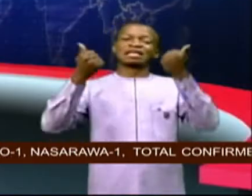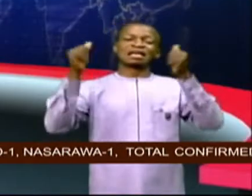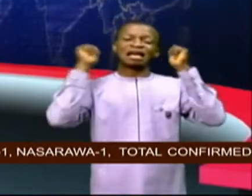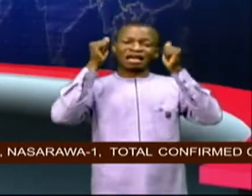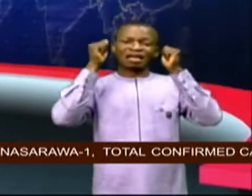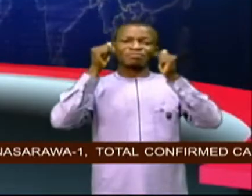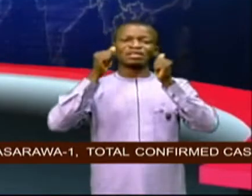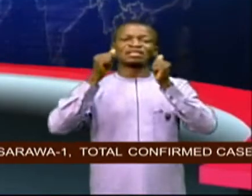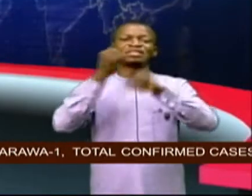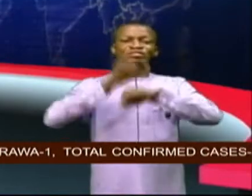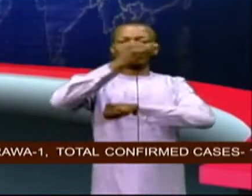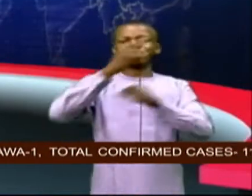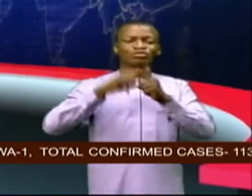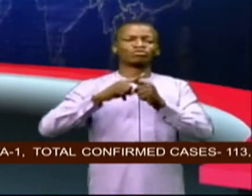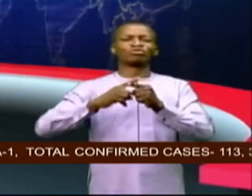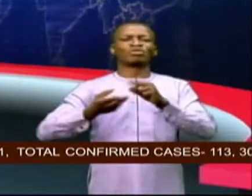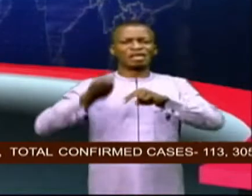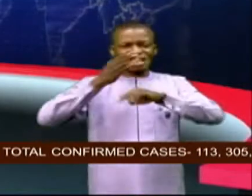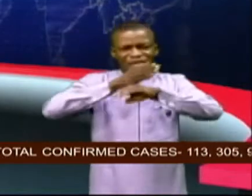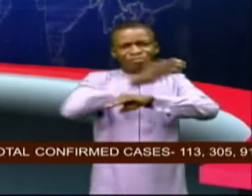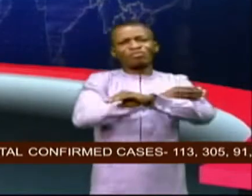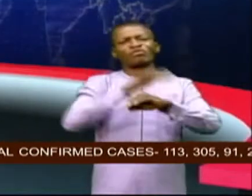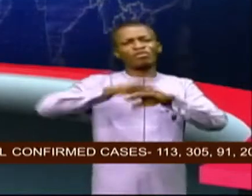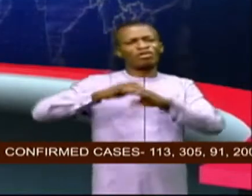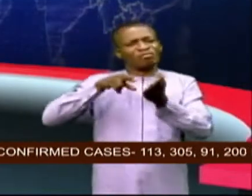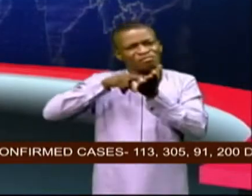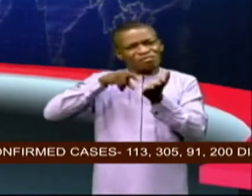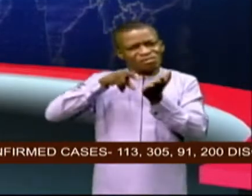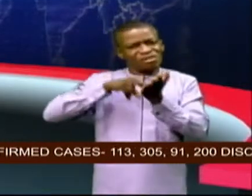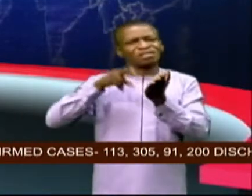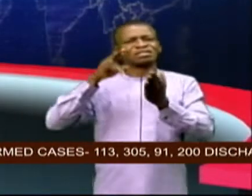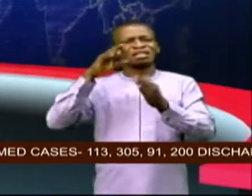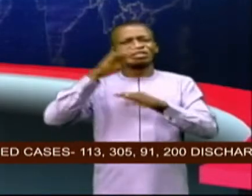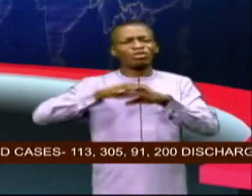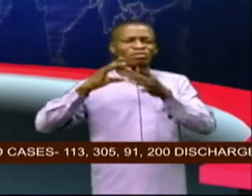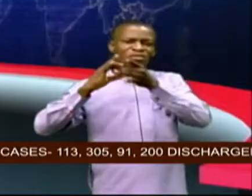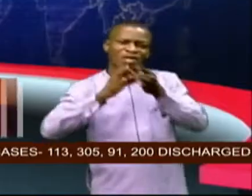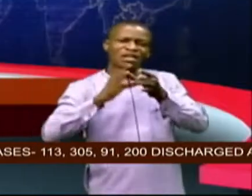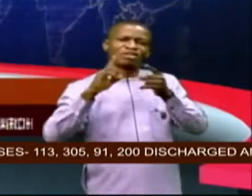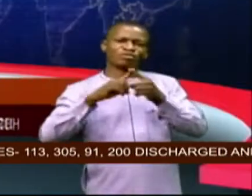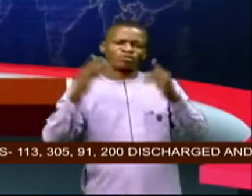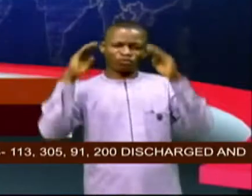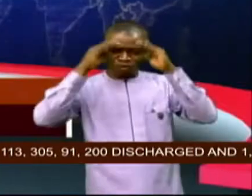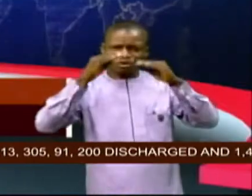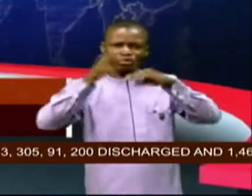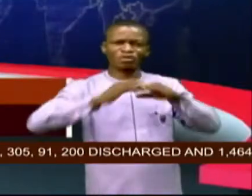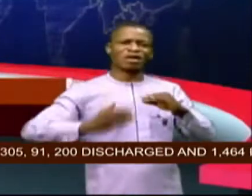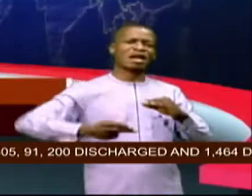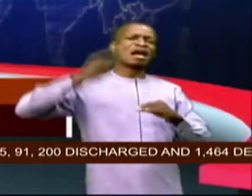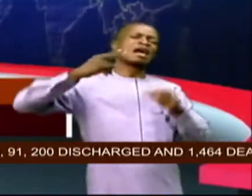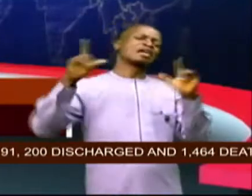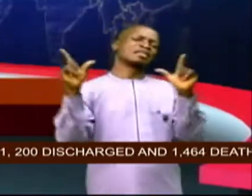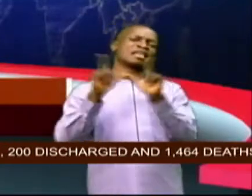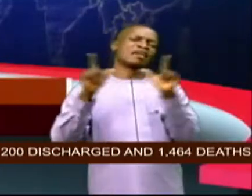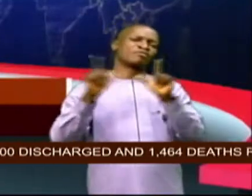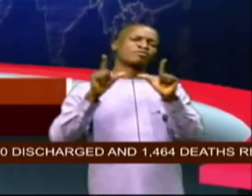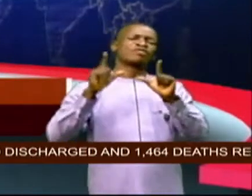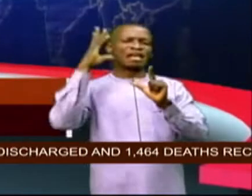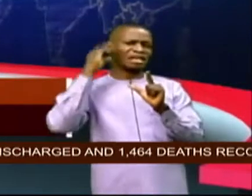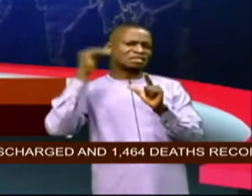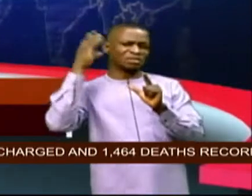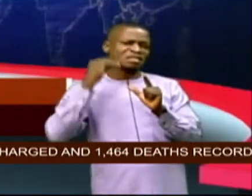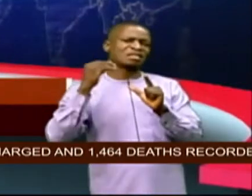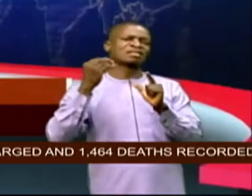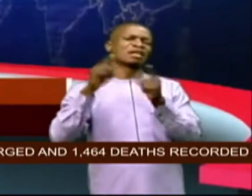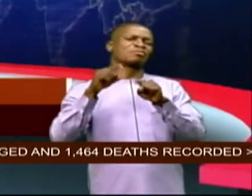research in the areas of disaster risk reduction and mitigation to tackle the high level devastation been experienced across